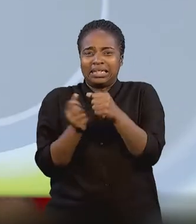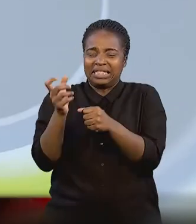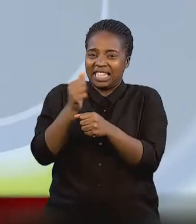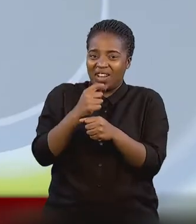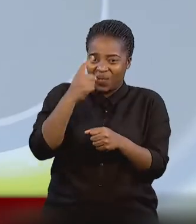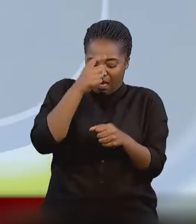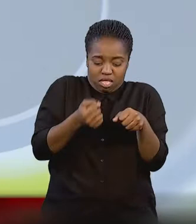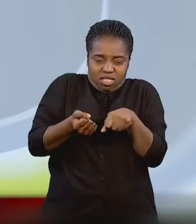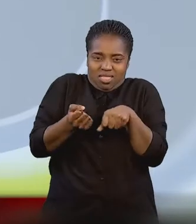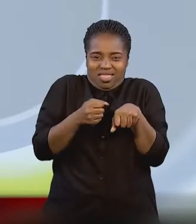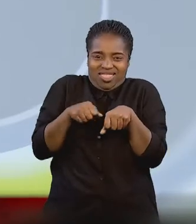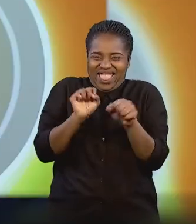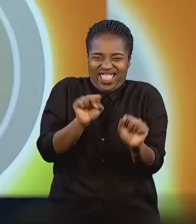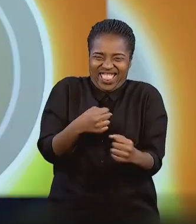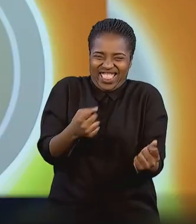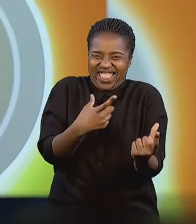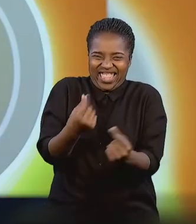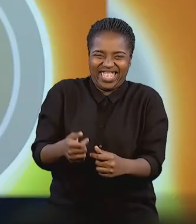high? I don't think I'd be able to do it.